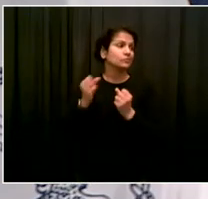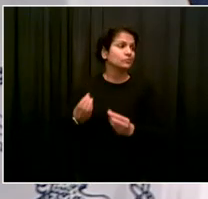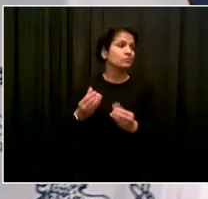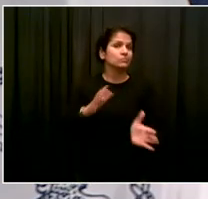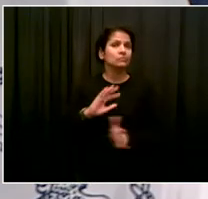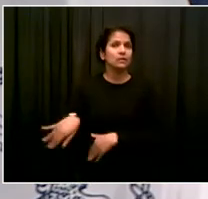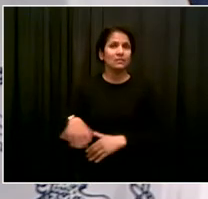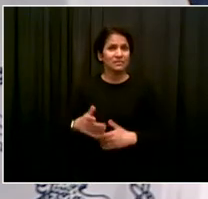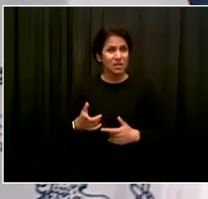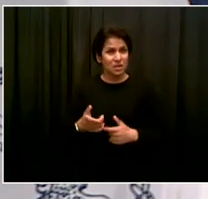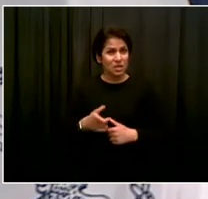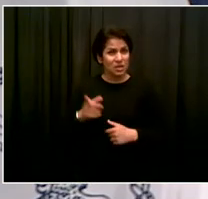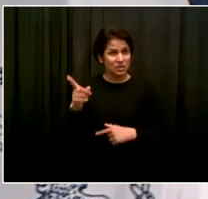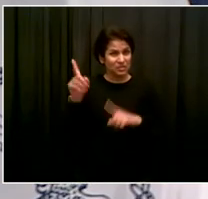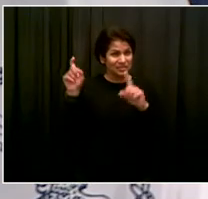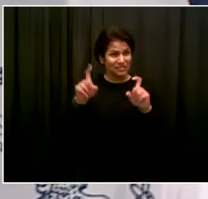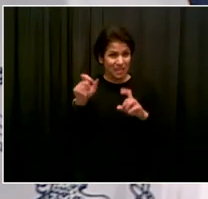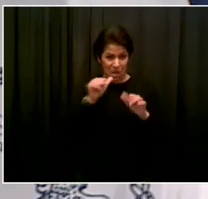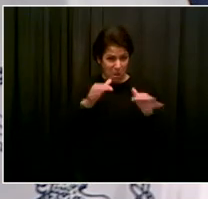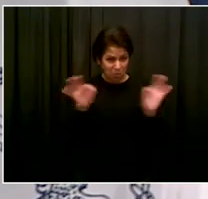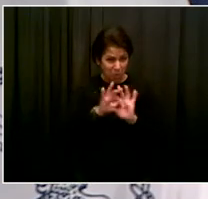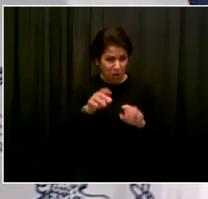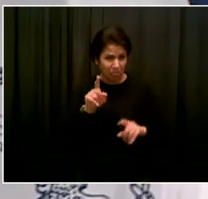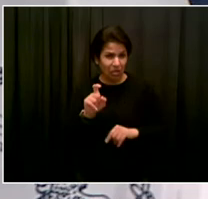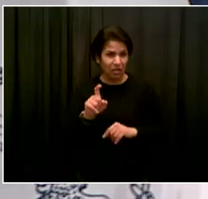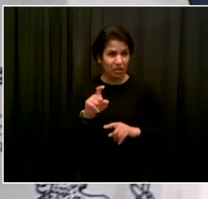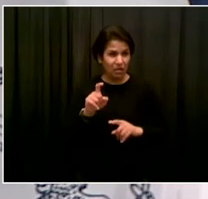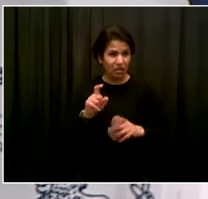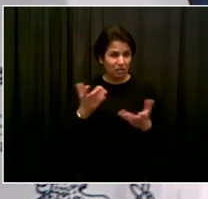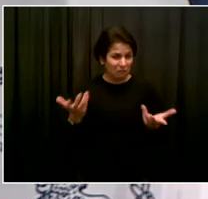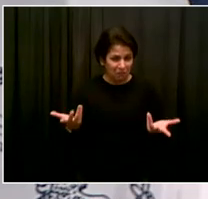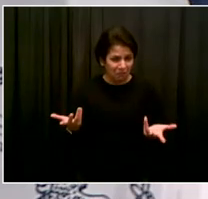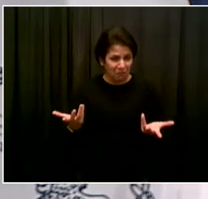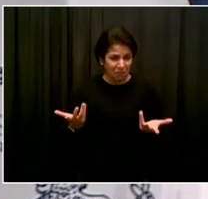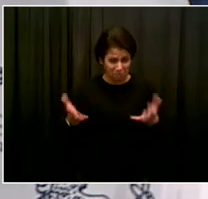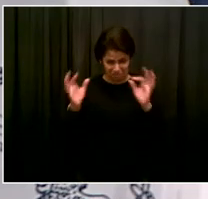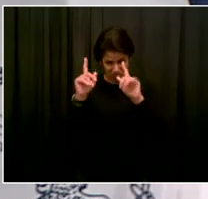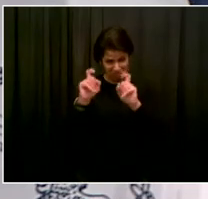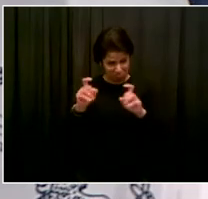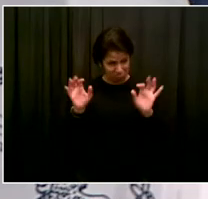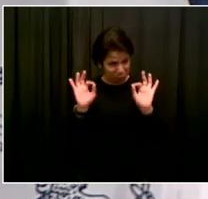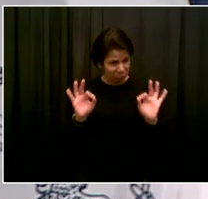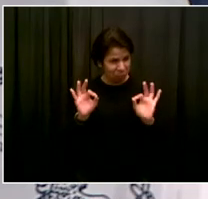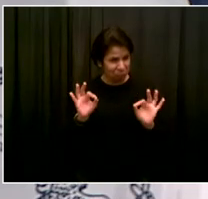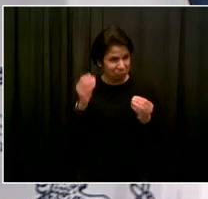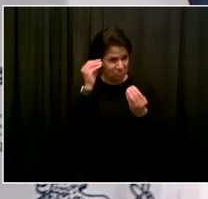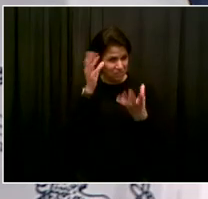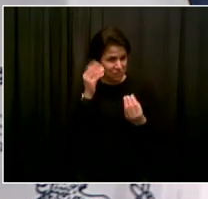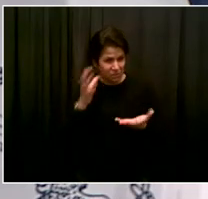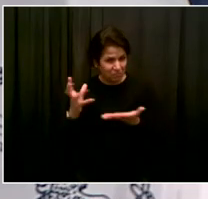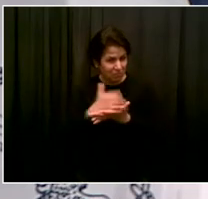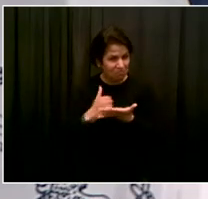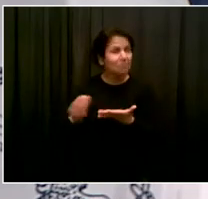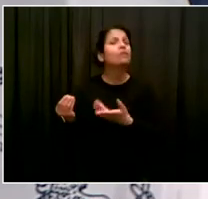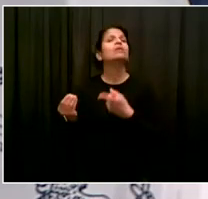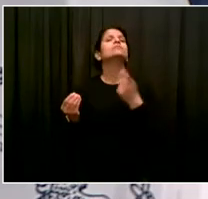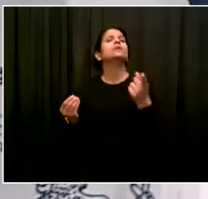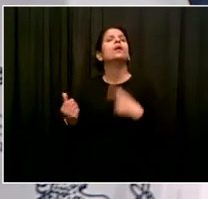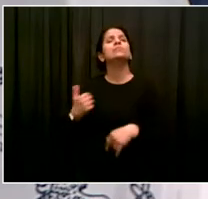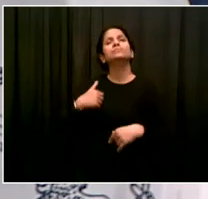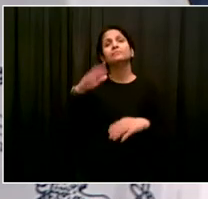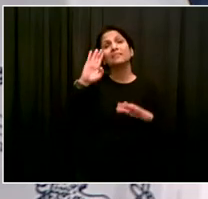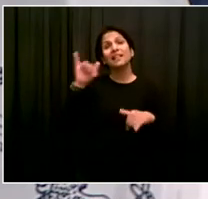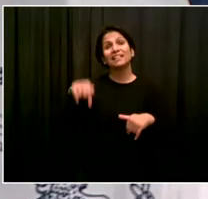I'll start and turn to the chancellor and just say I think it's an extremely aberrant situation this year. I think you're right to point that out,